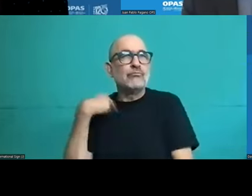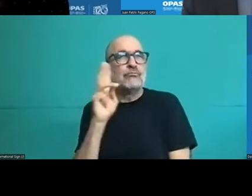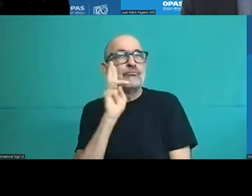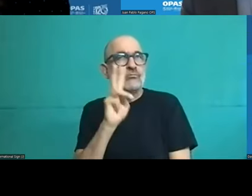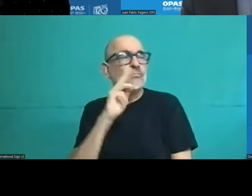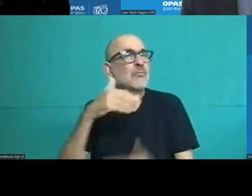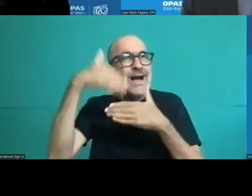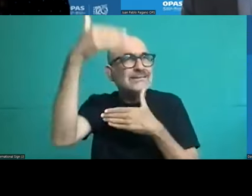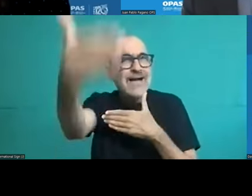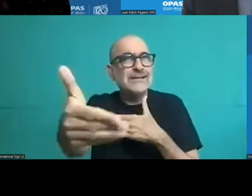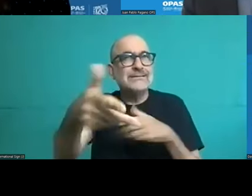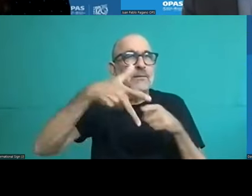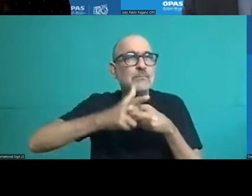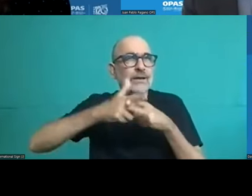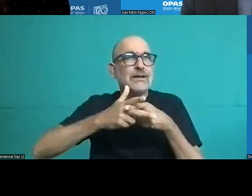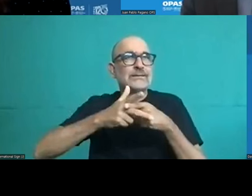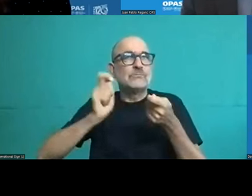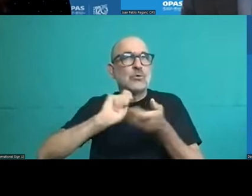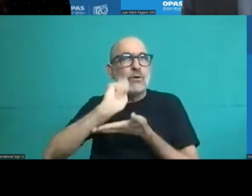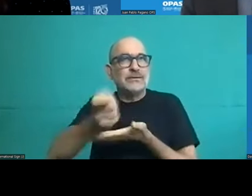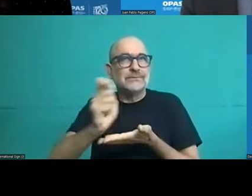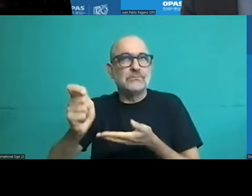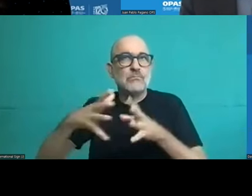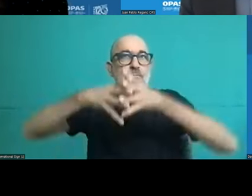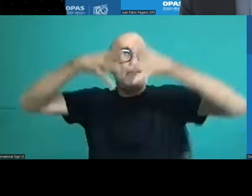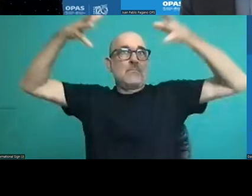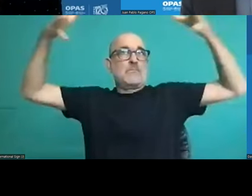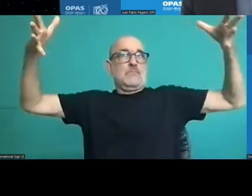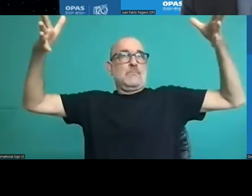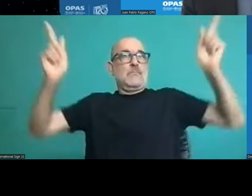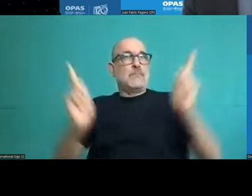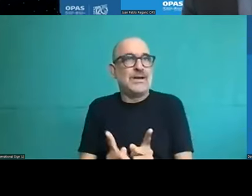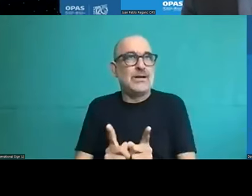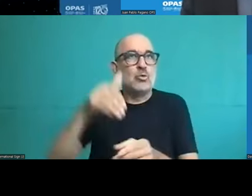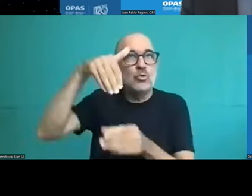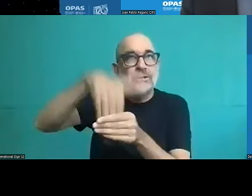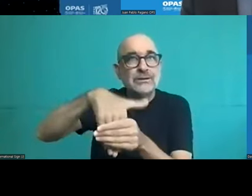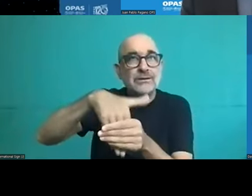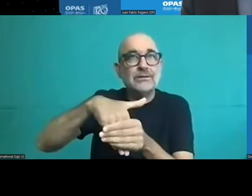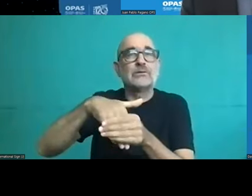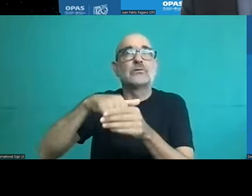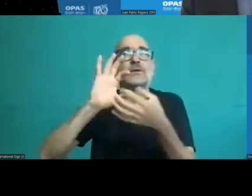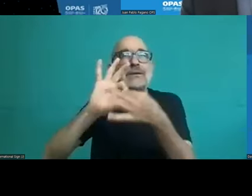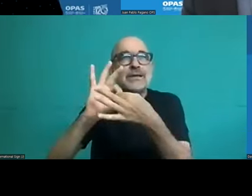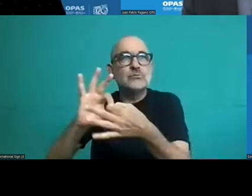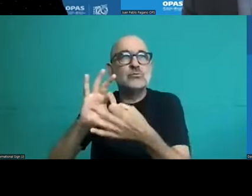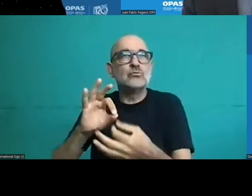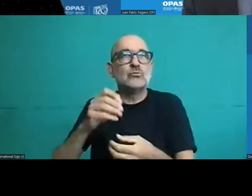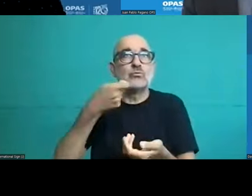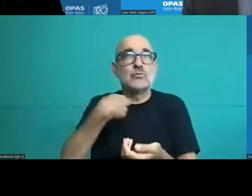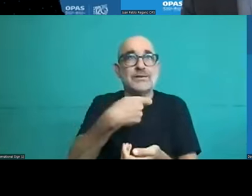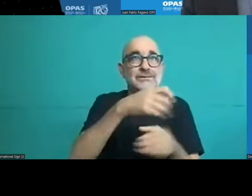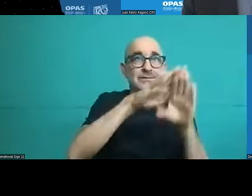between the assurers and the providers, there's an important component of a back pay, the fee-for-service